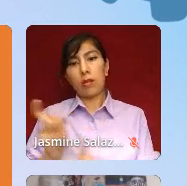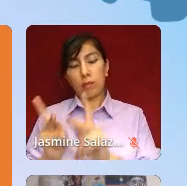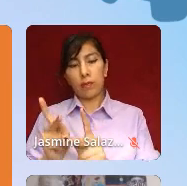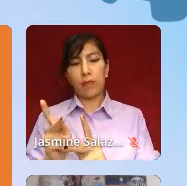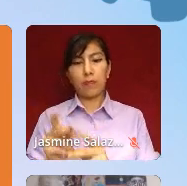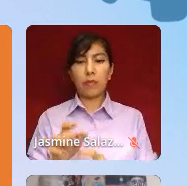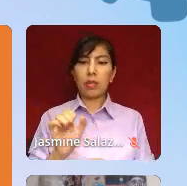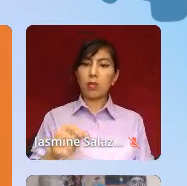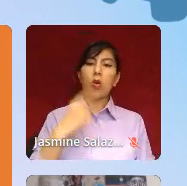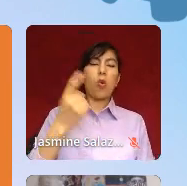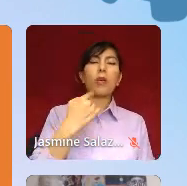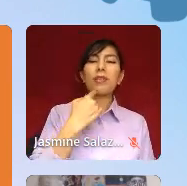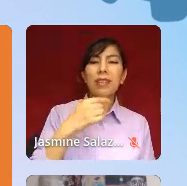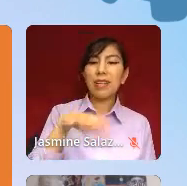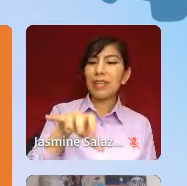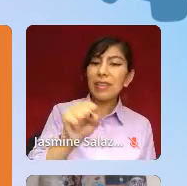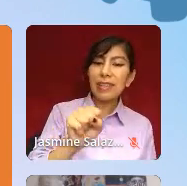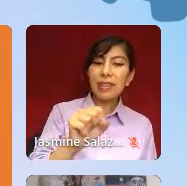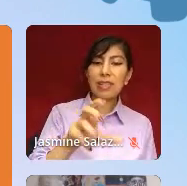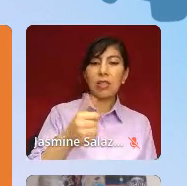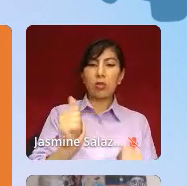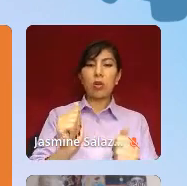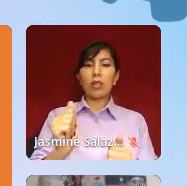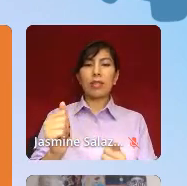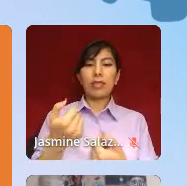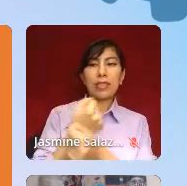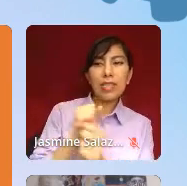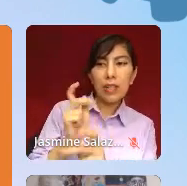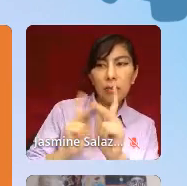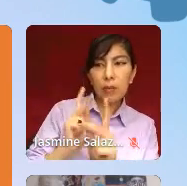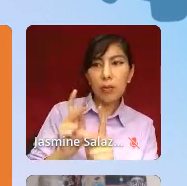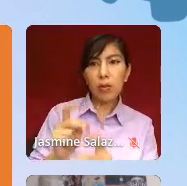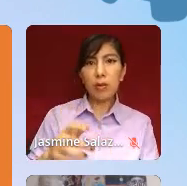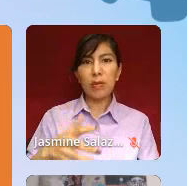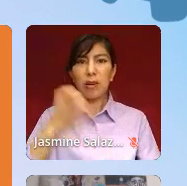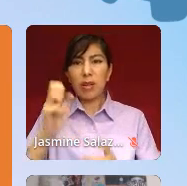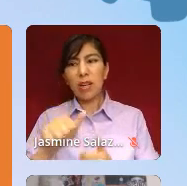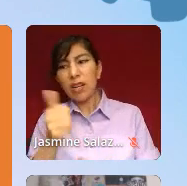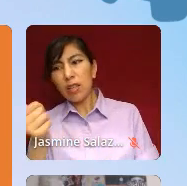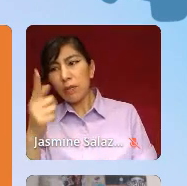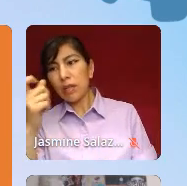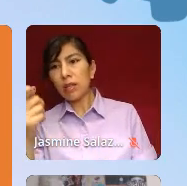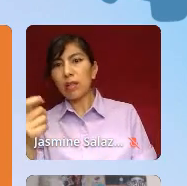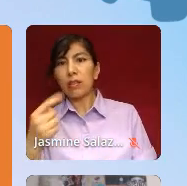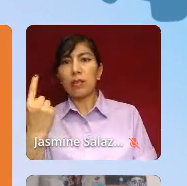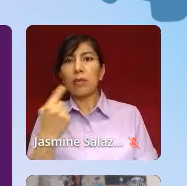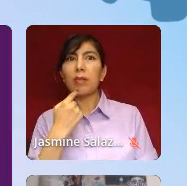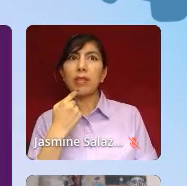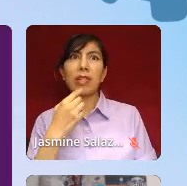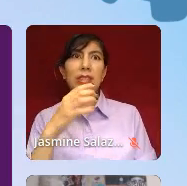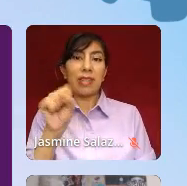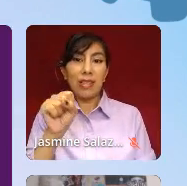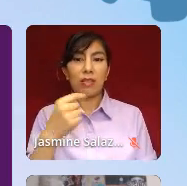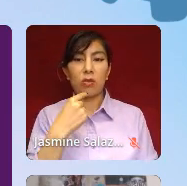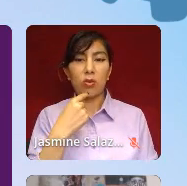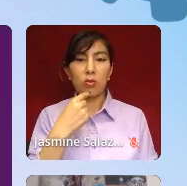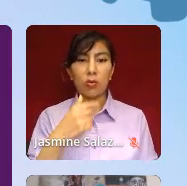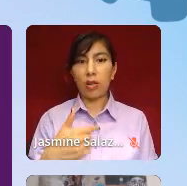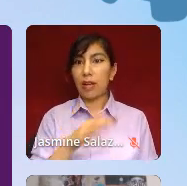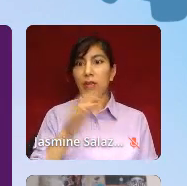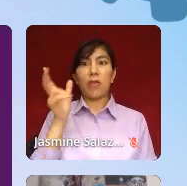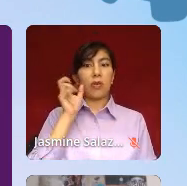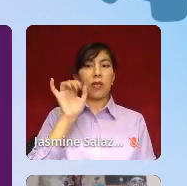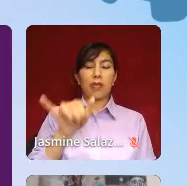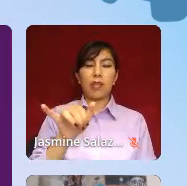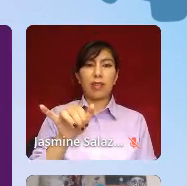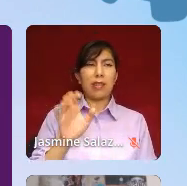saying yes, and trying to rescue people and feeling mad at others because of the things we said yes to, right? Like I had never heard of this and